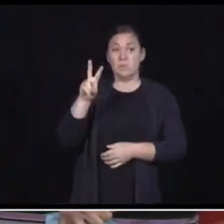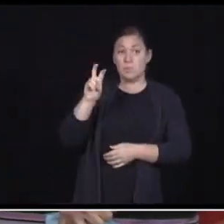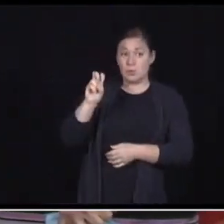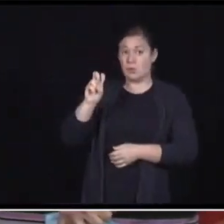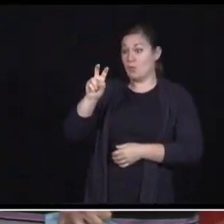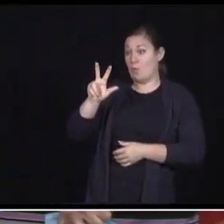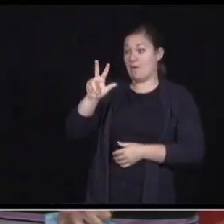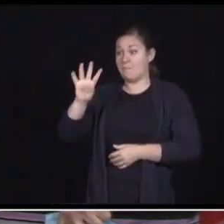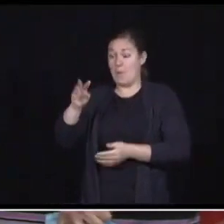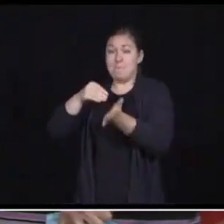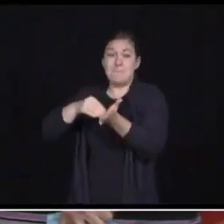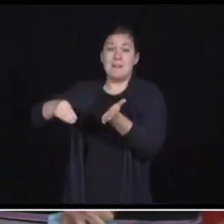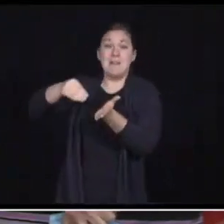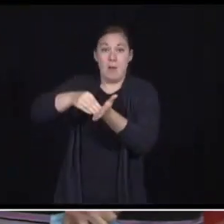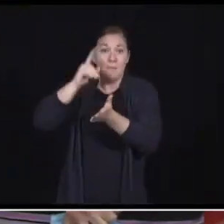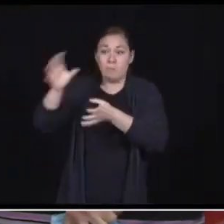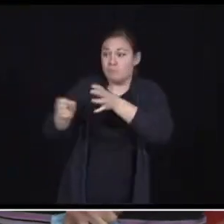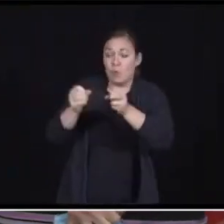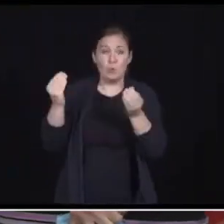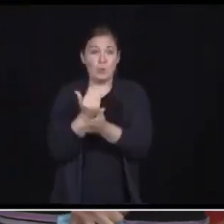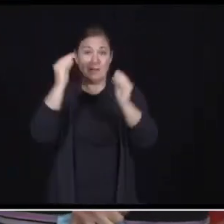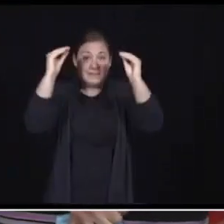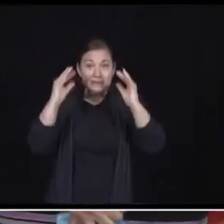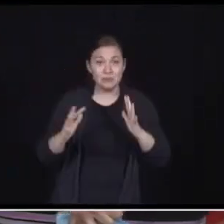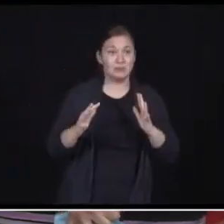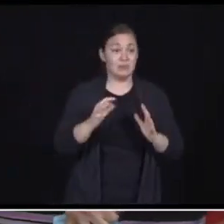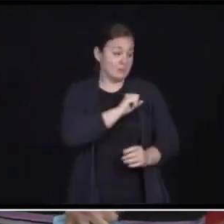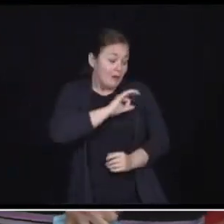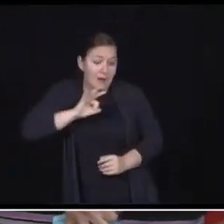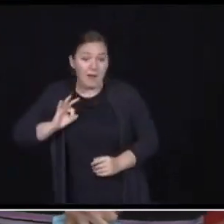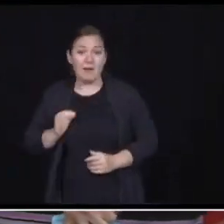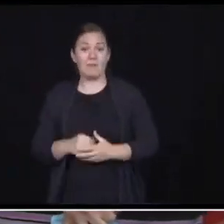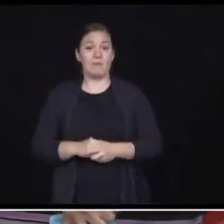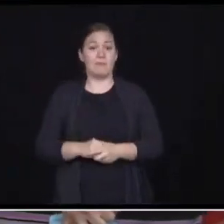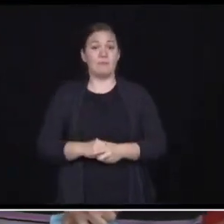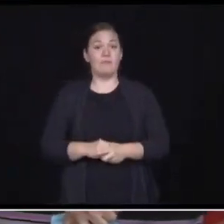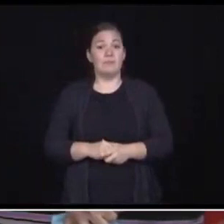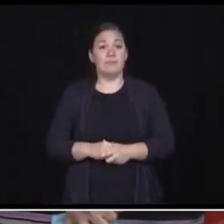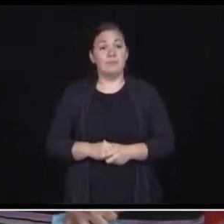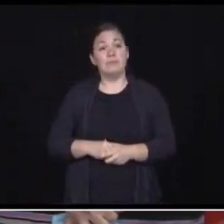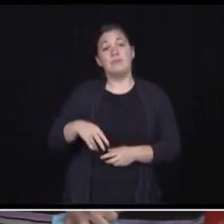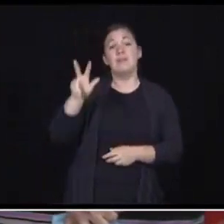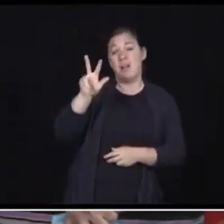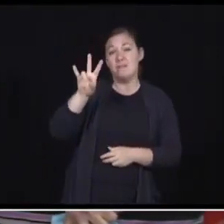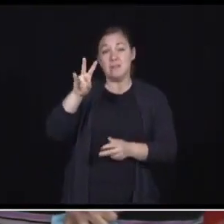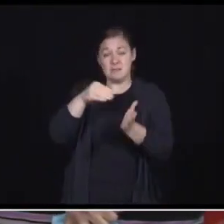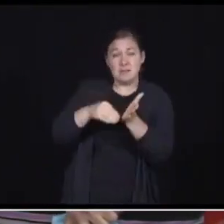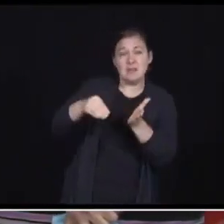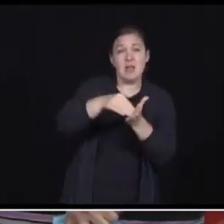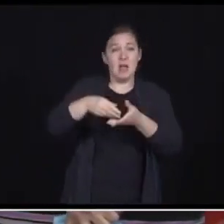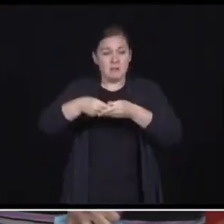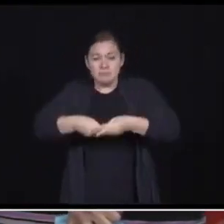hire more teachers and staff. We delivered over 37 million pieces of PPE, masks,